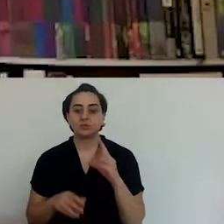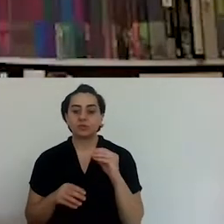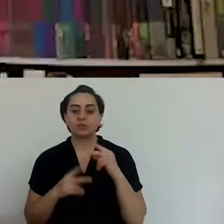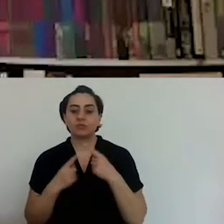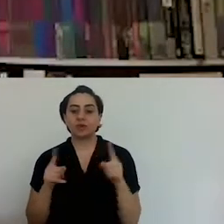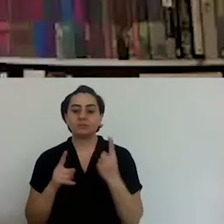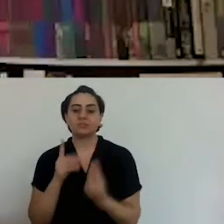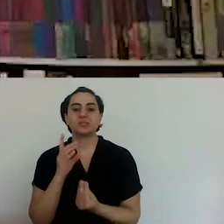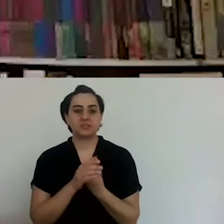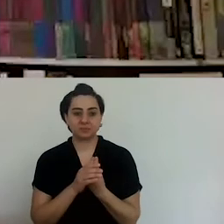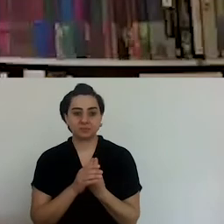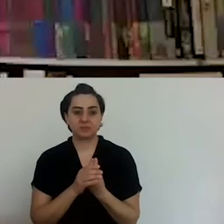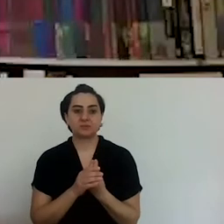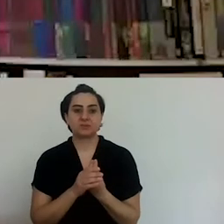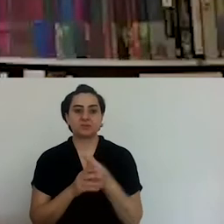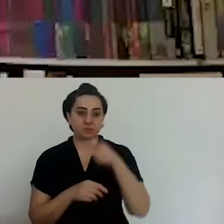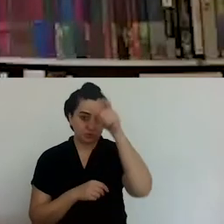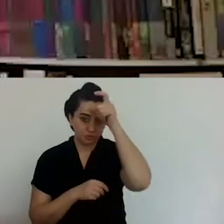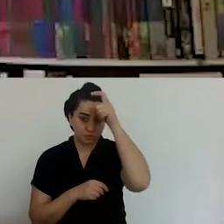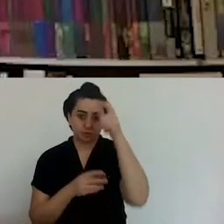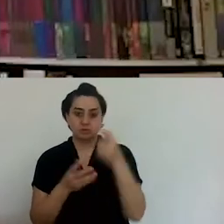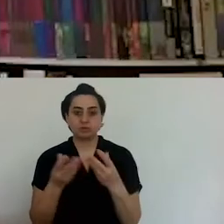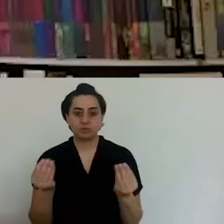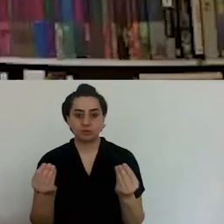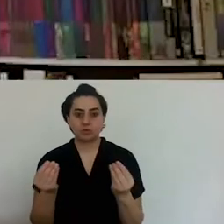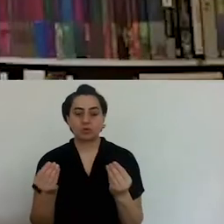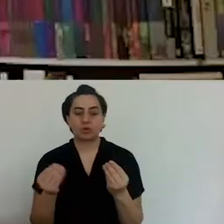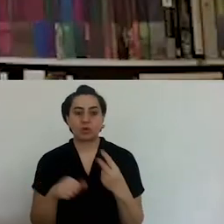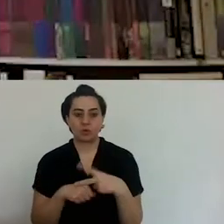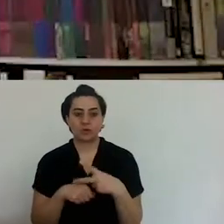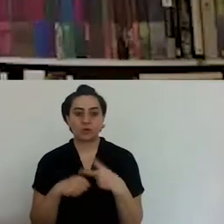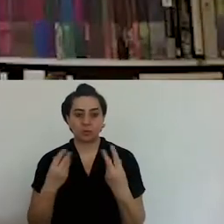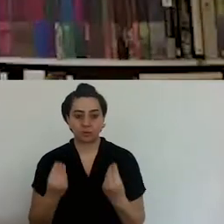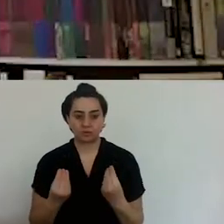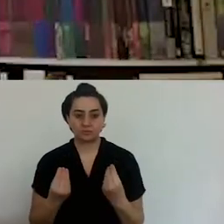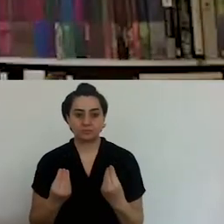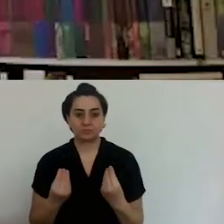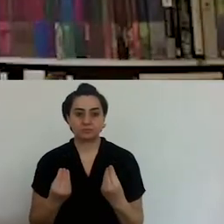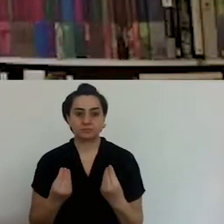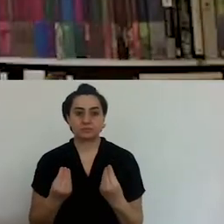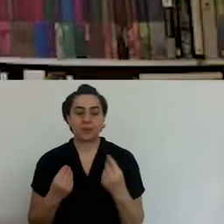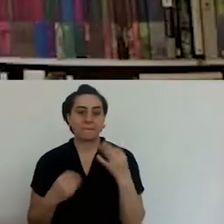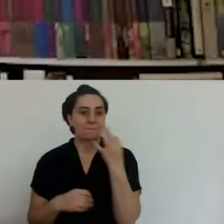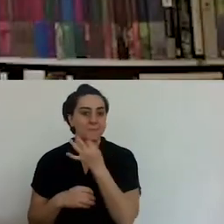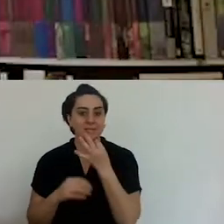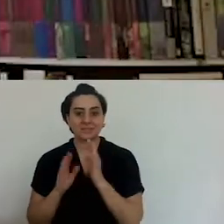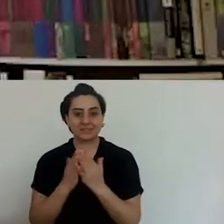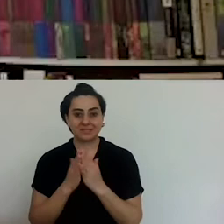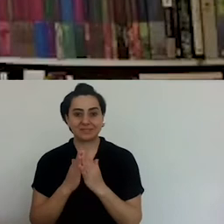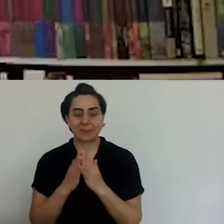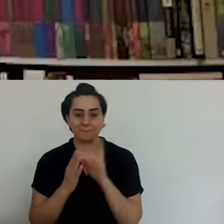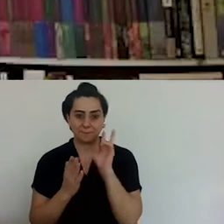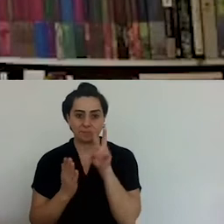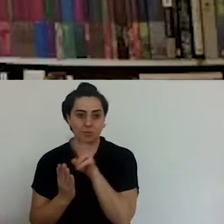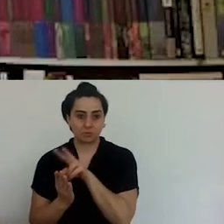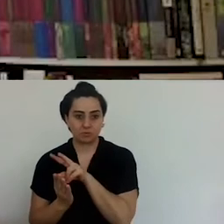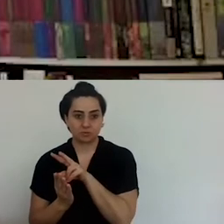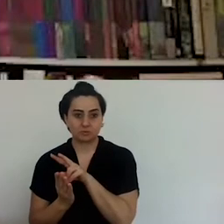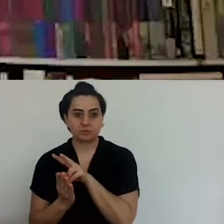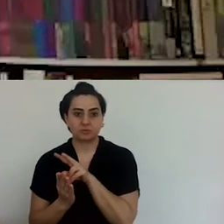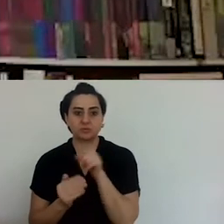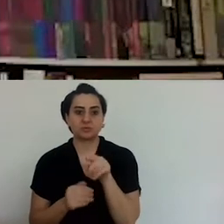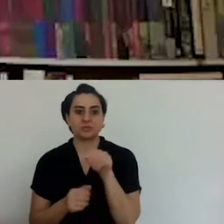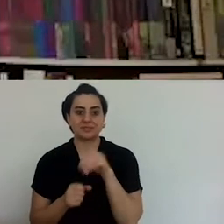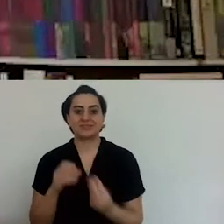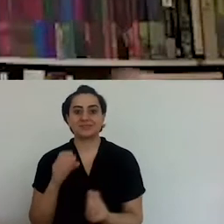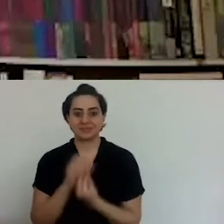Takvi created a genre, which is very important. There are many examples of that. Nowadays, in Turkey,